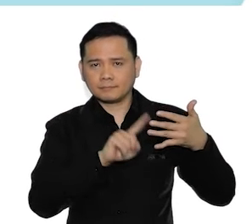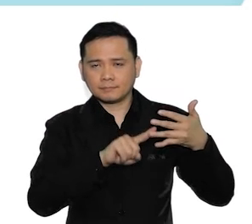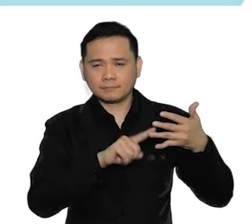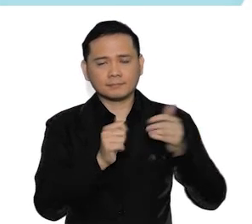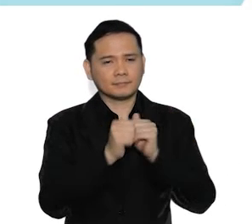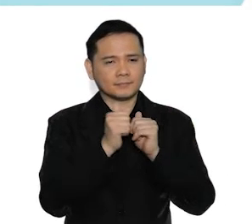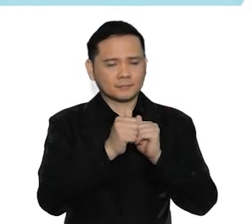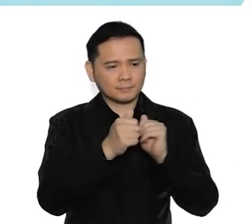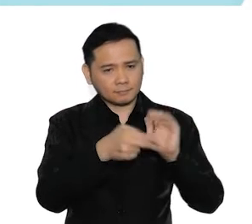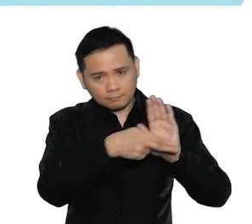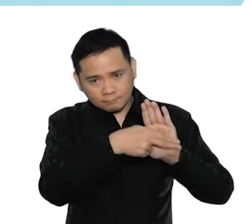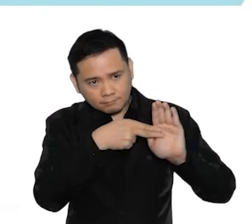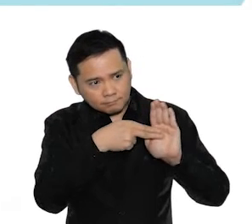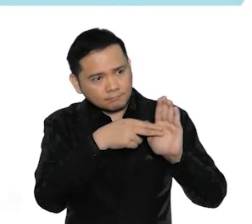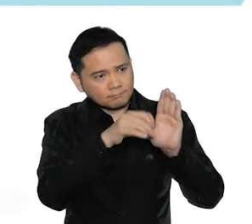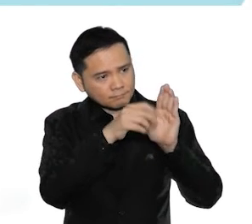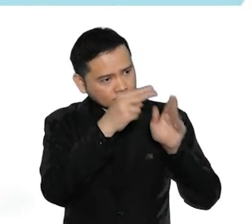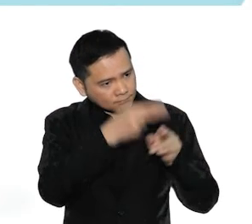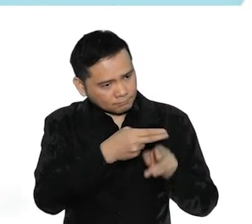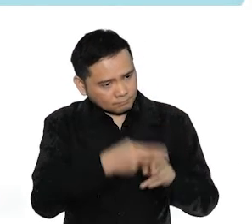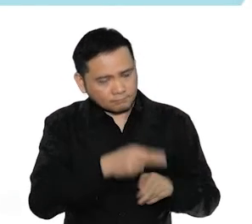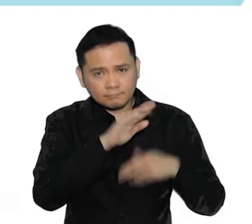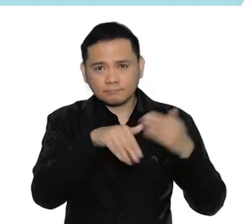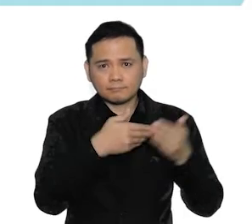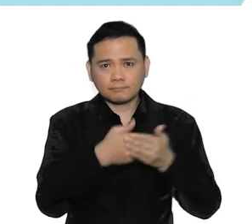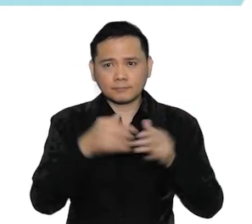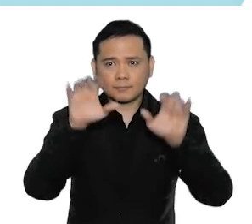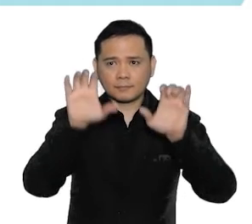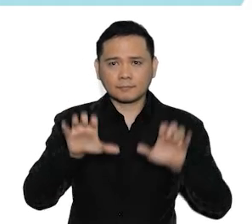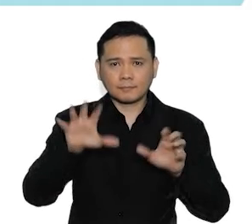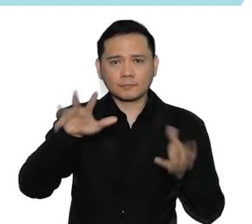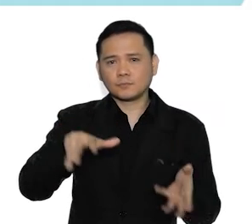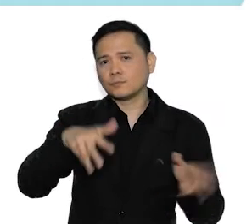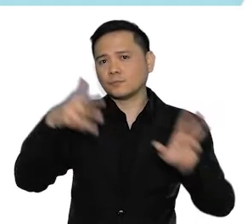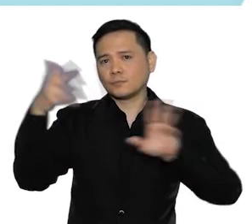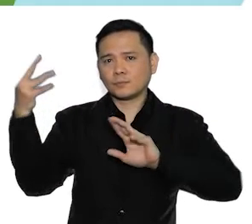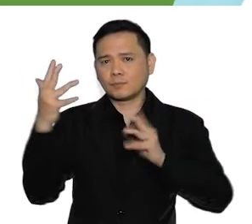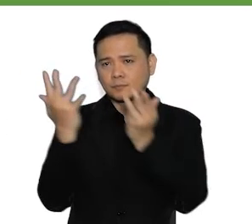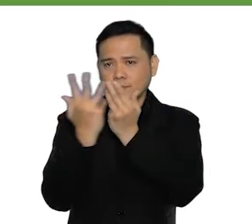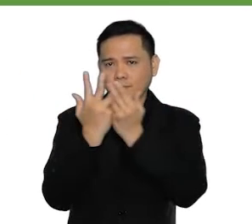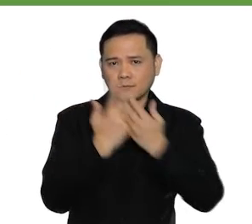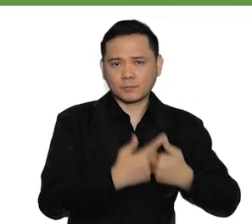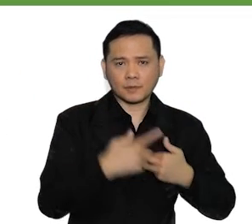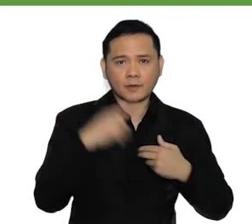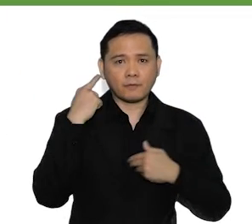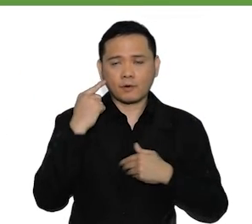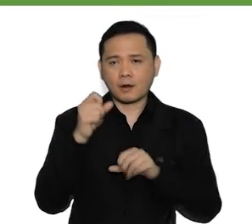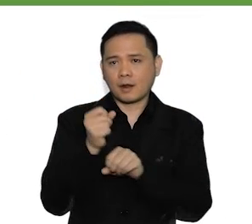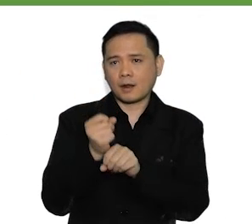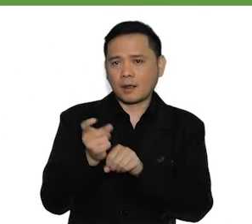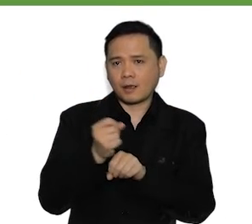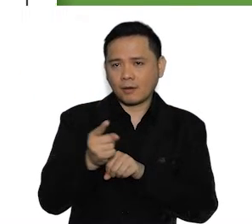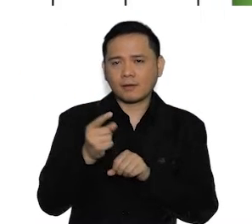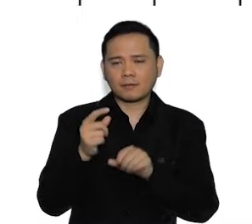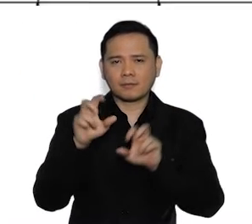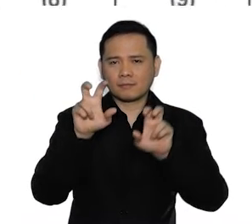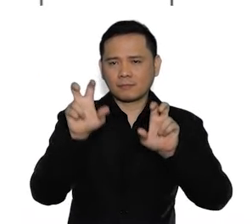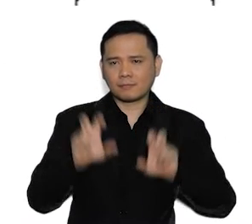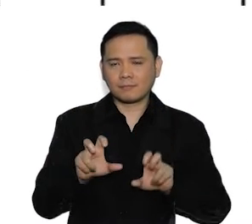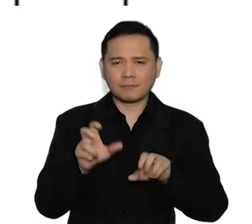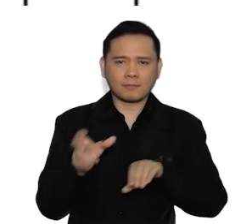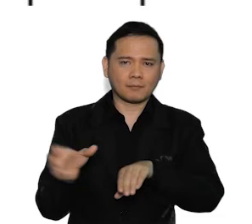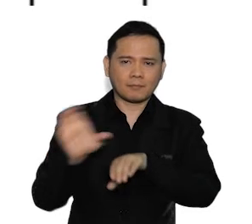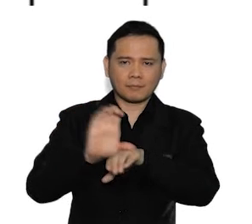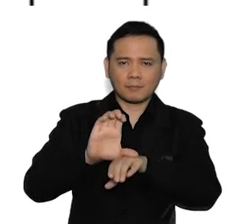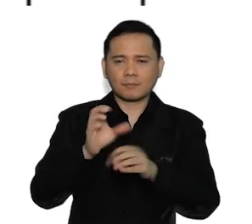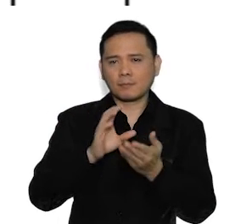change adaptation and mitigation PPAs in the Annual Investment Program form. With 14 important